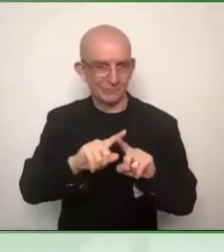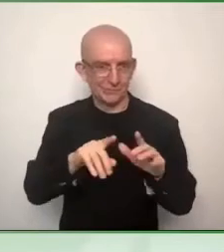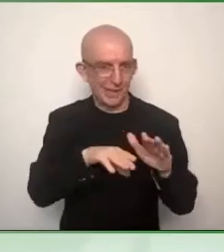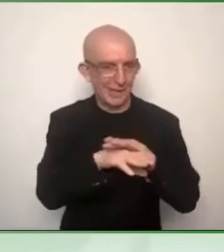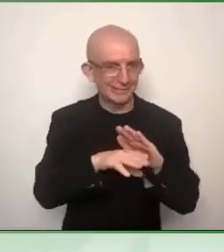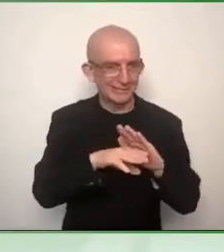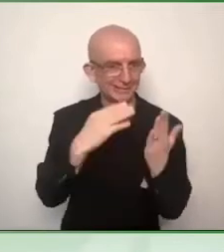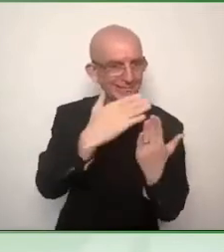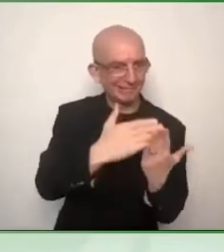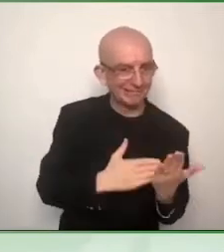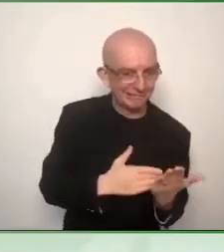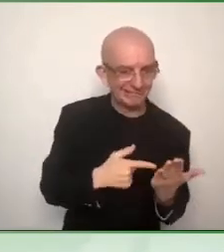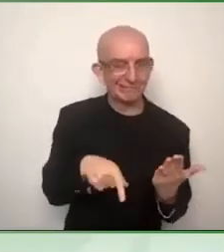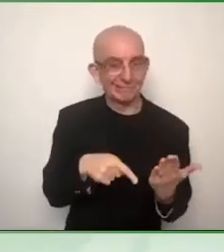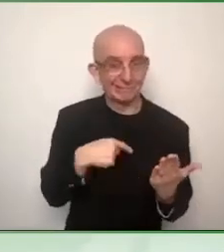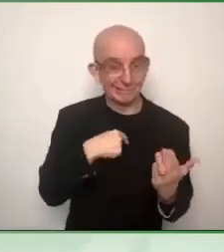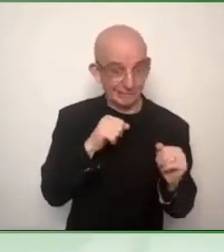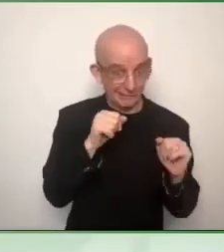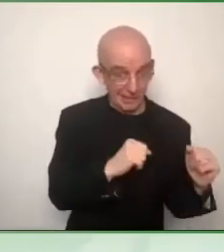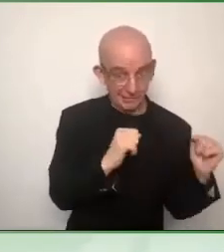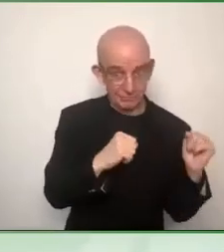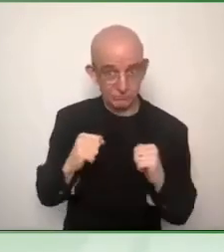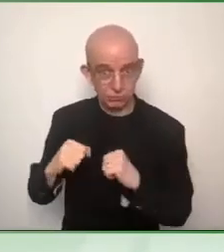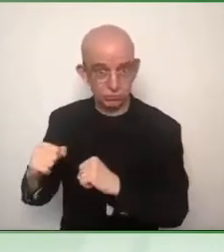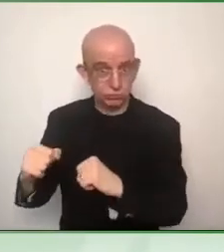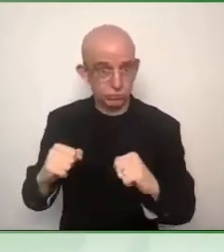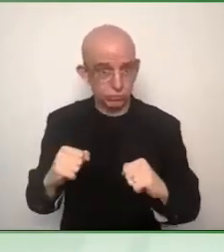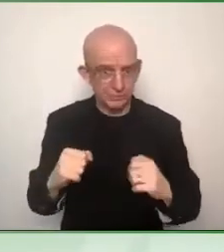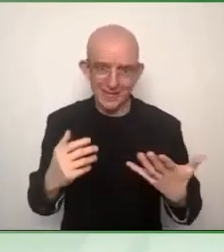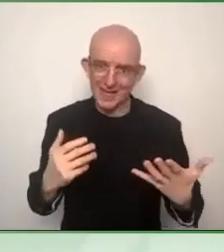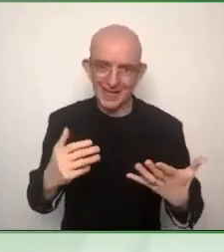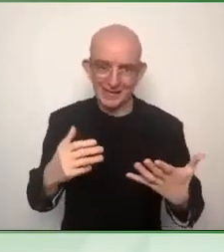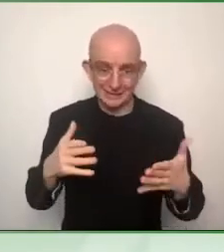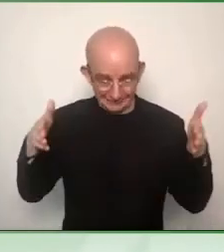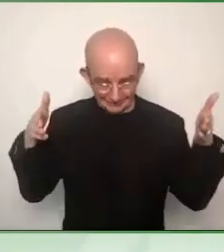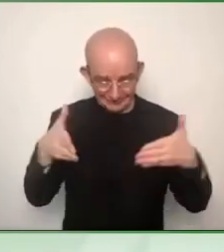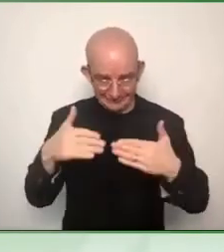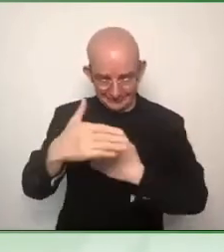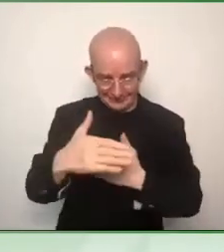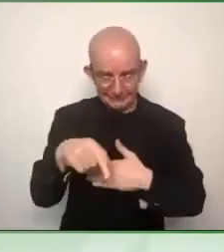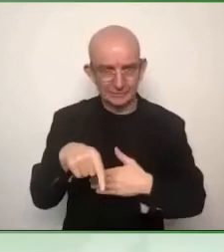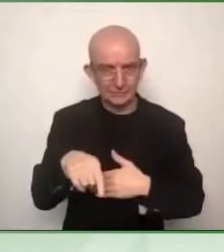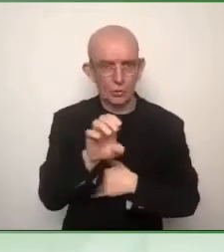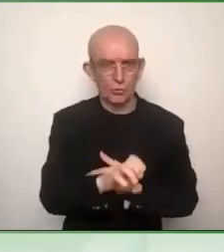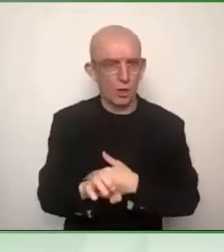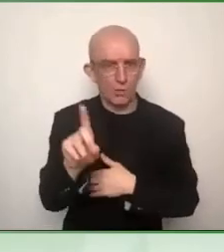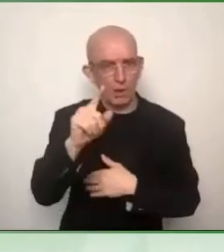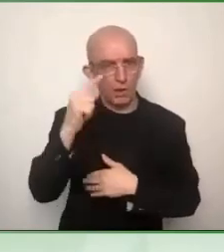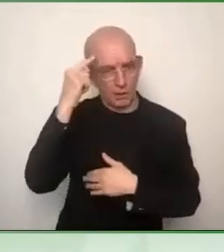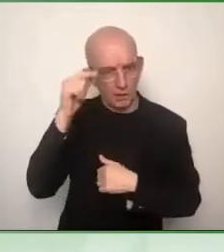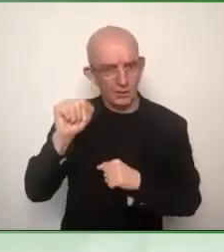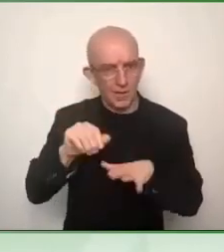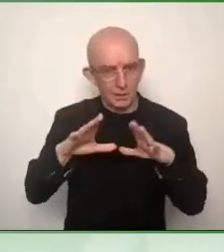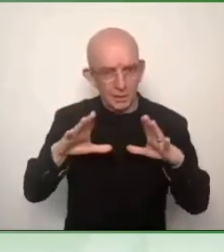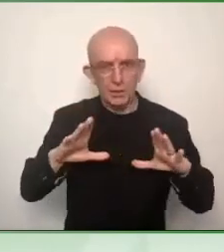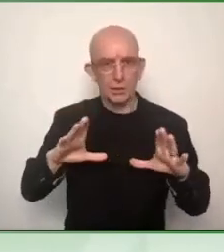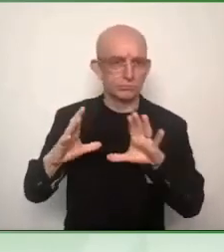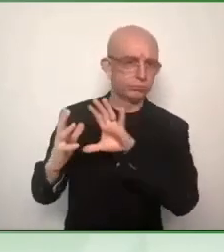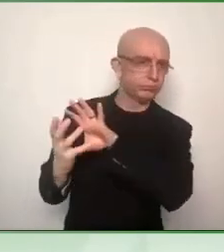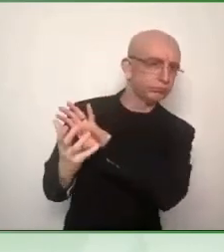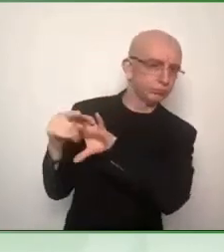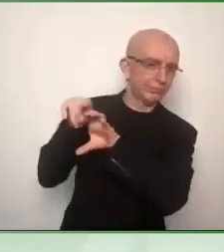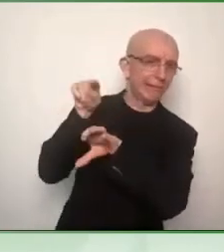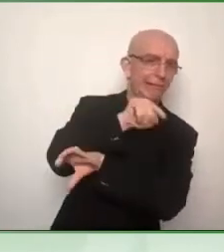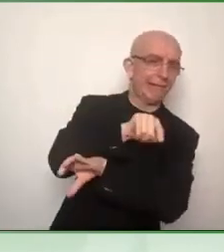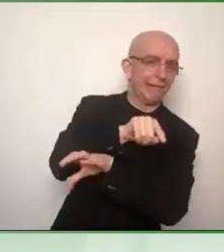to mention that is also using, I think there's a version of EN 301549 that is Australian standard as well. So